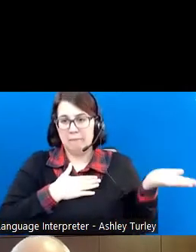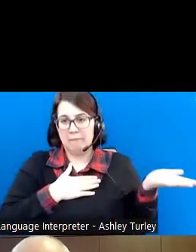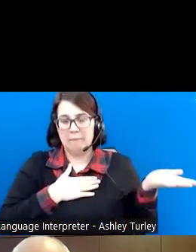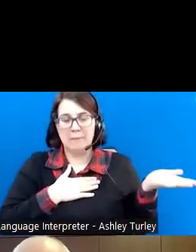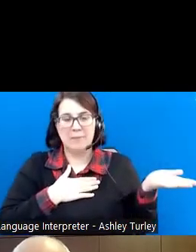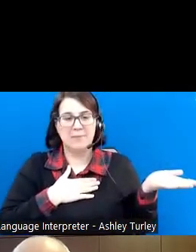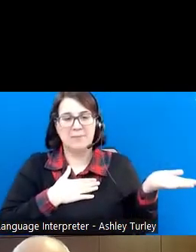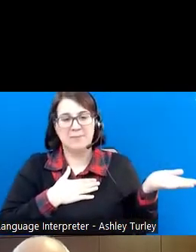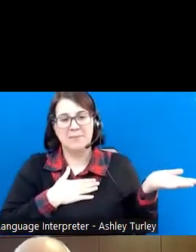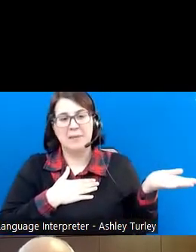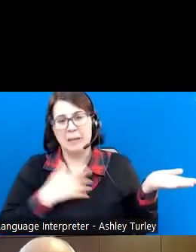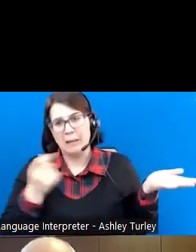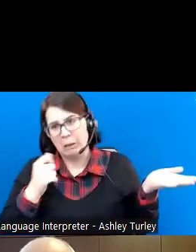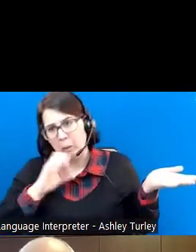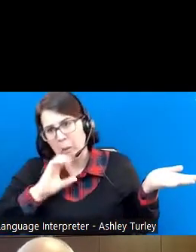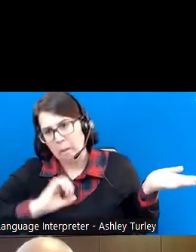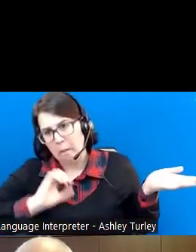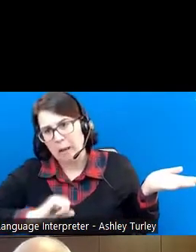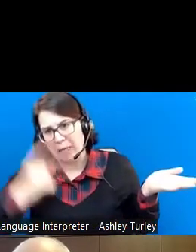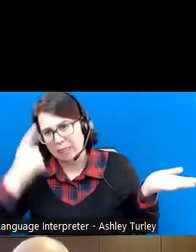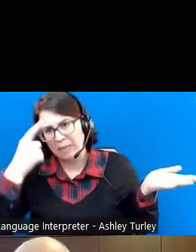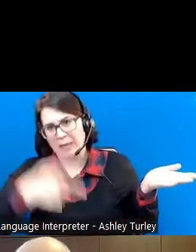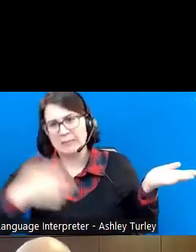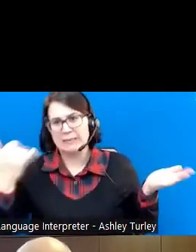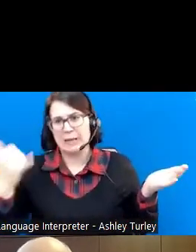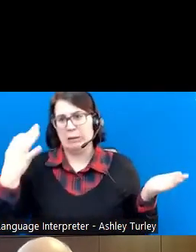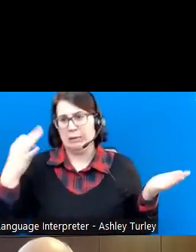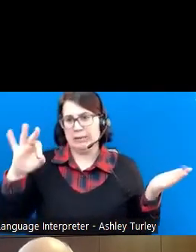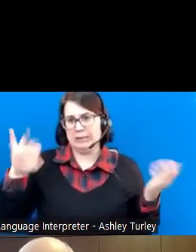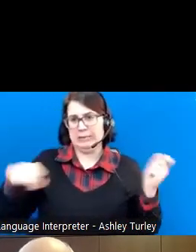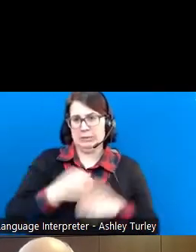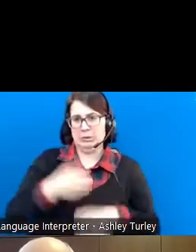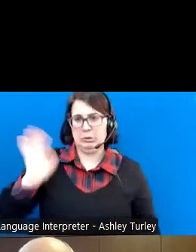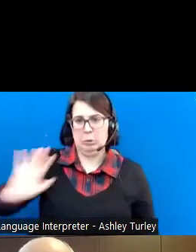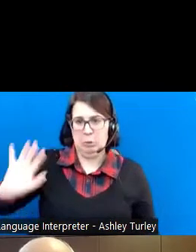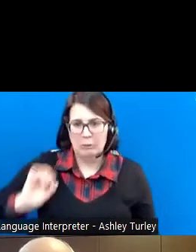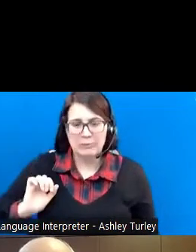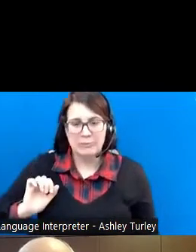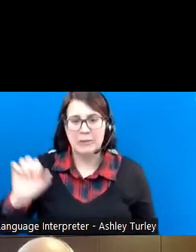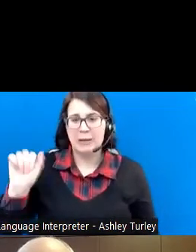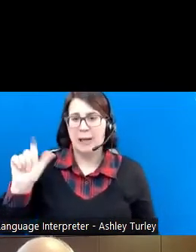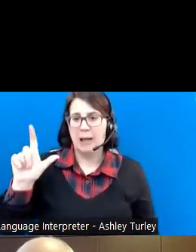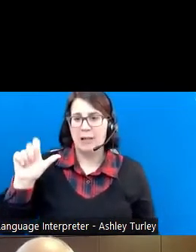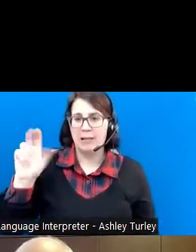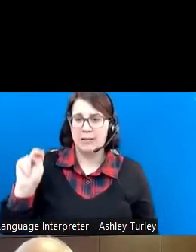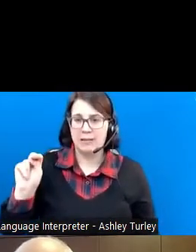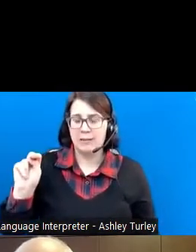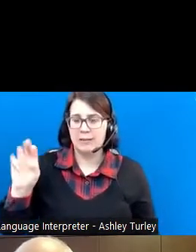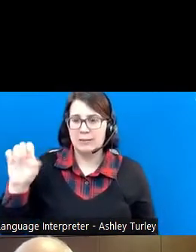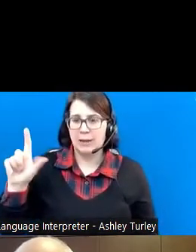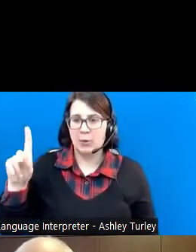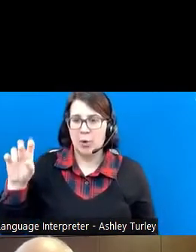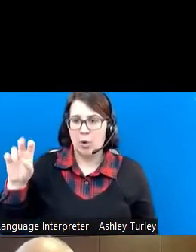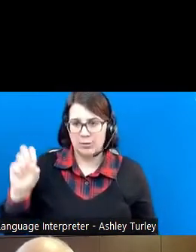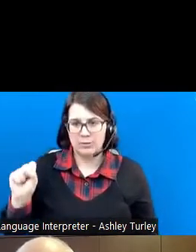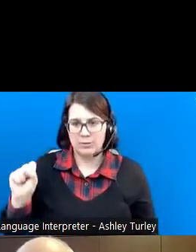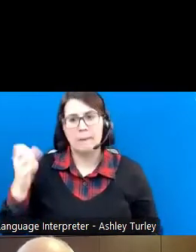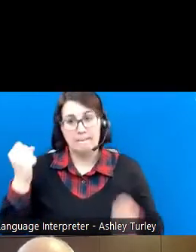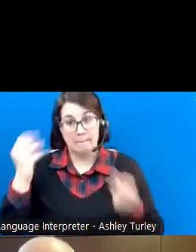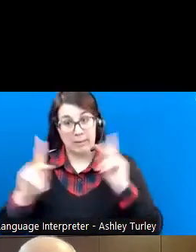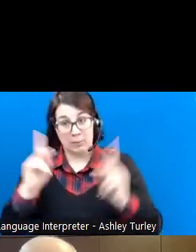slide's a little dated. I think it's now 19 years ago. But Alan Elkins, a person many people know,